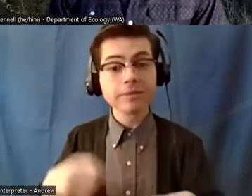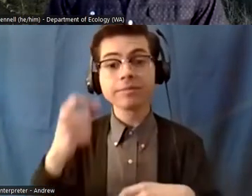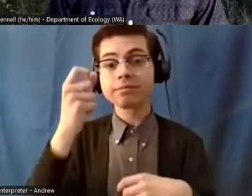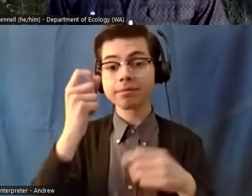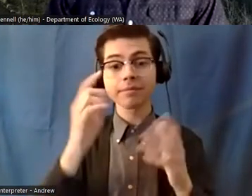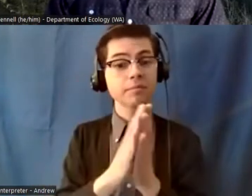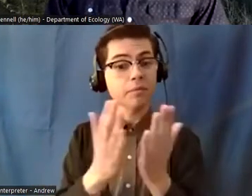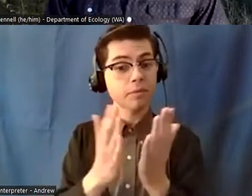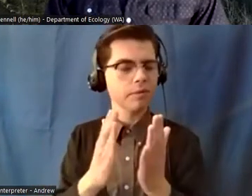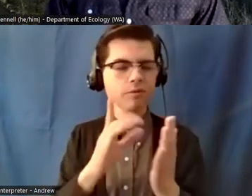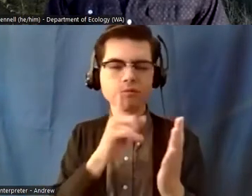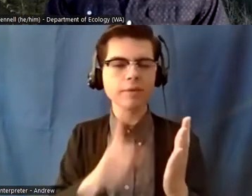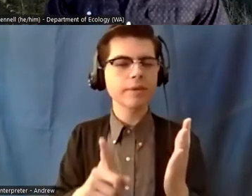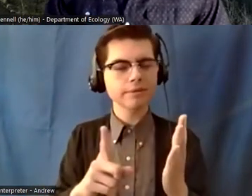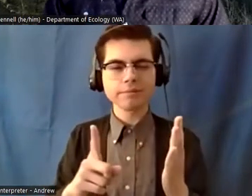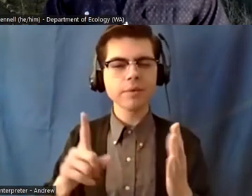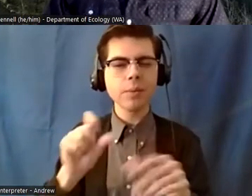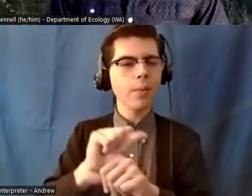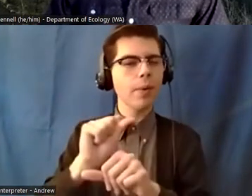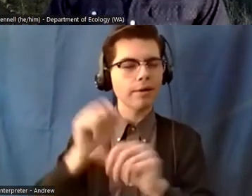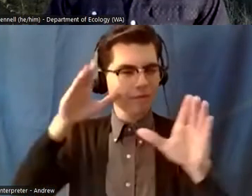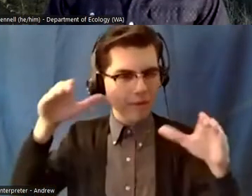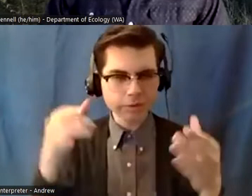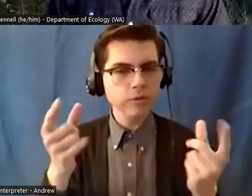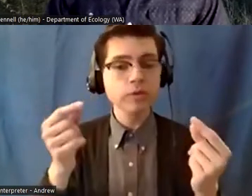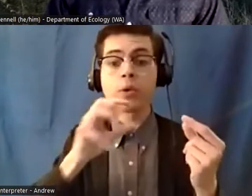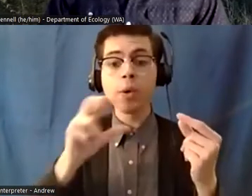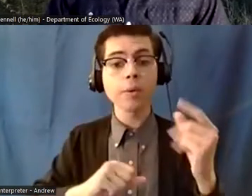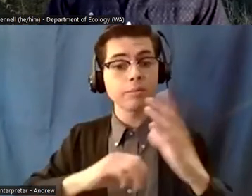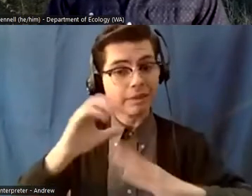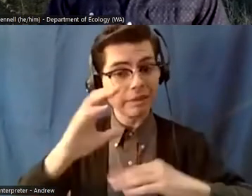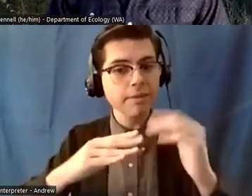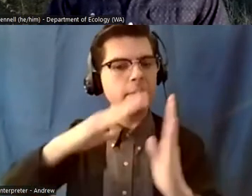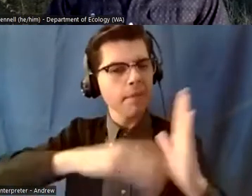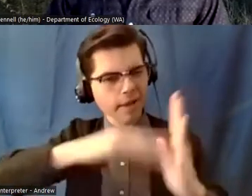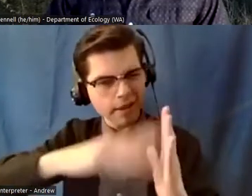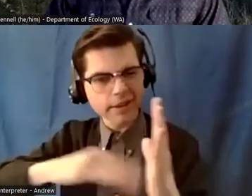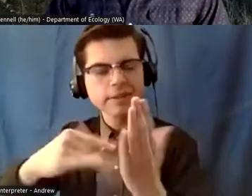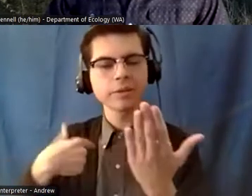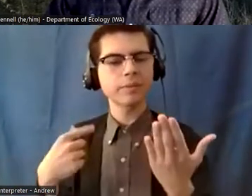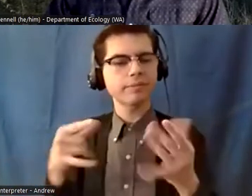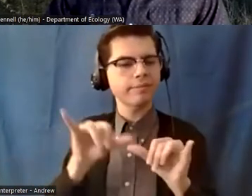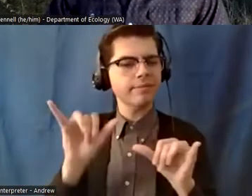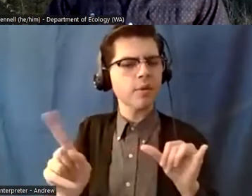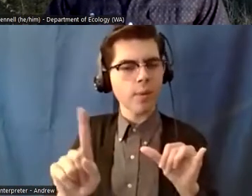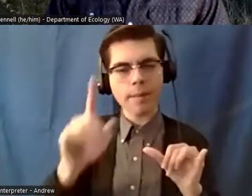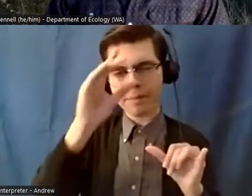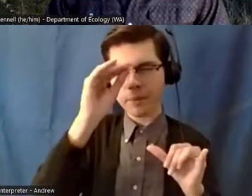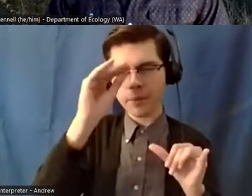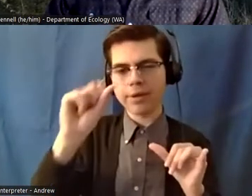focused on uh repainting old buildings uh we were staying at this uh boy scout camp that had been